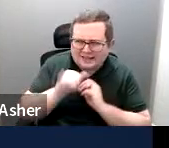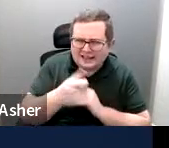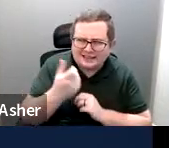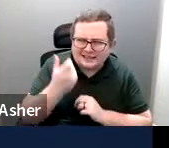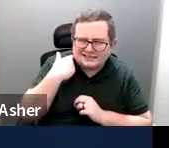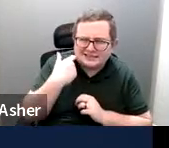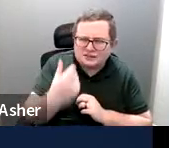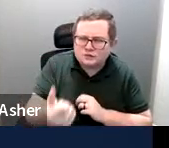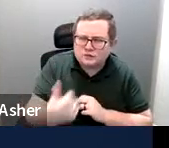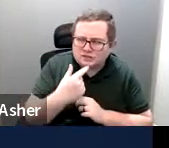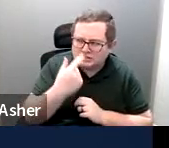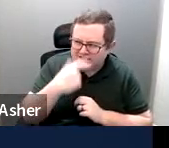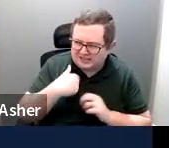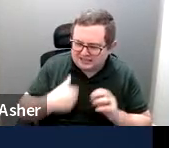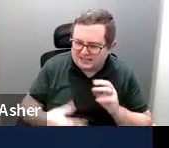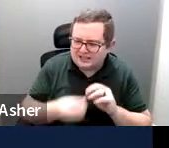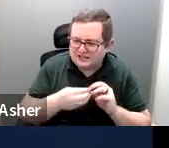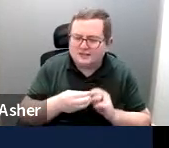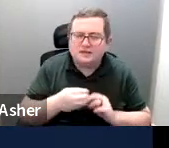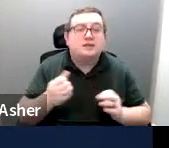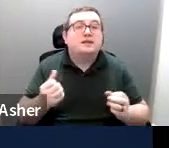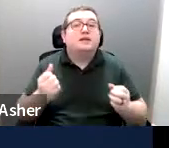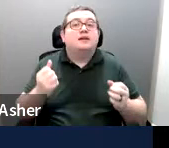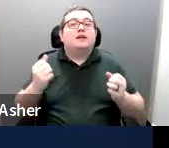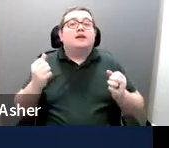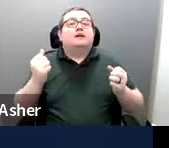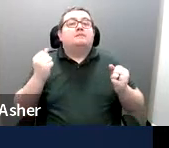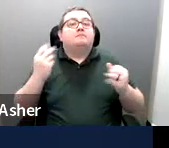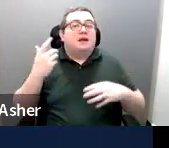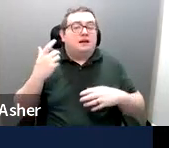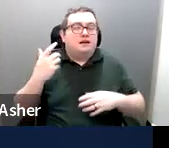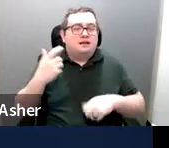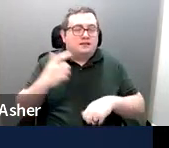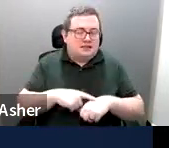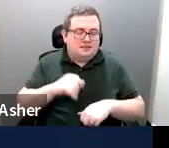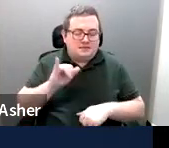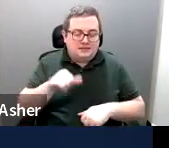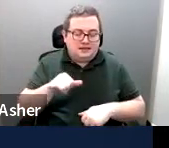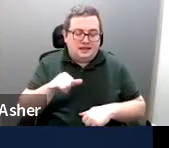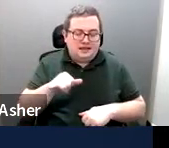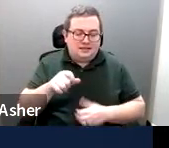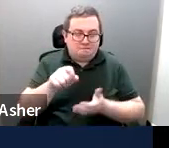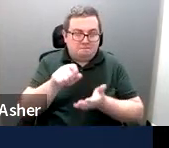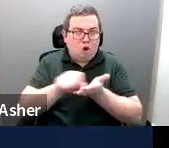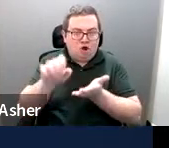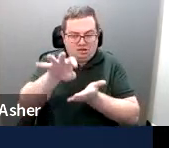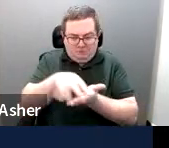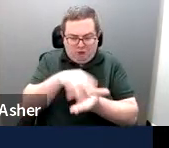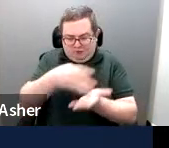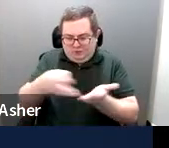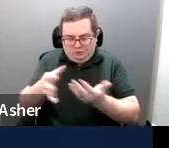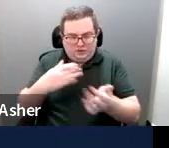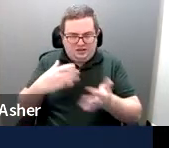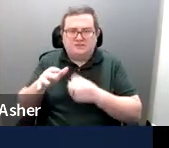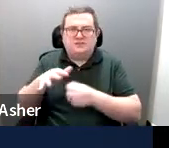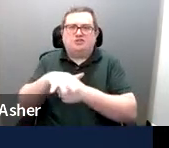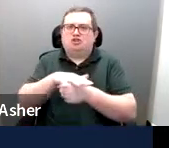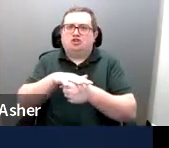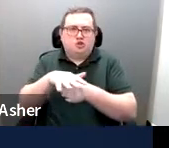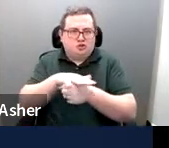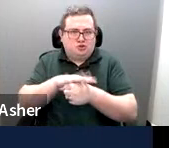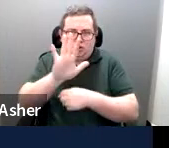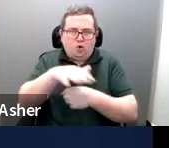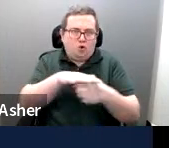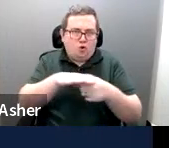question, um, a lot of time, the marking of it is, um, is jurisdictionally decided